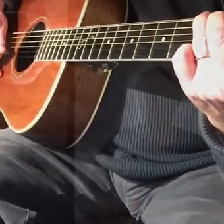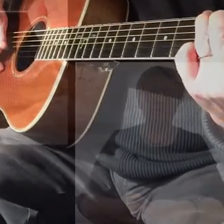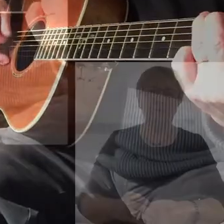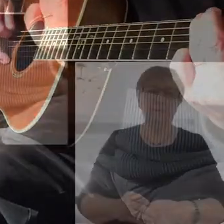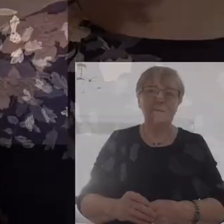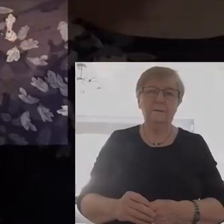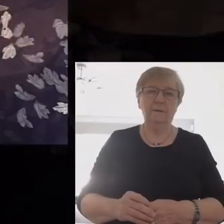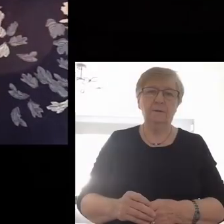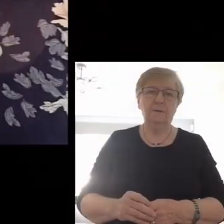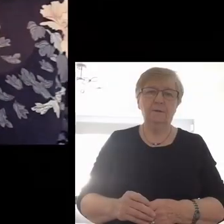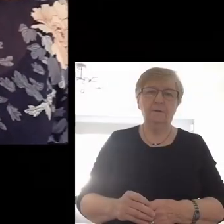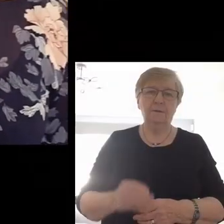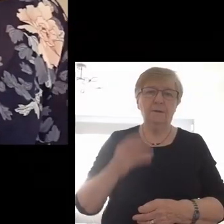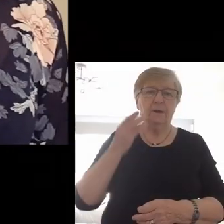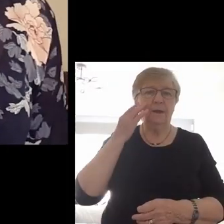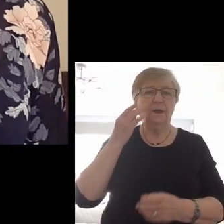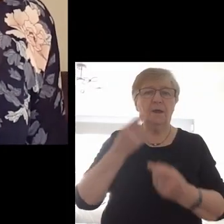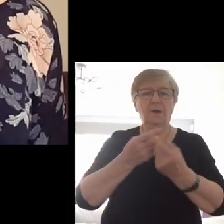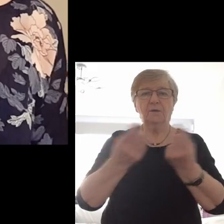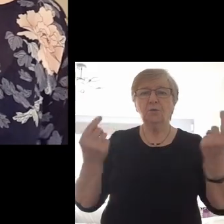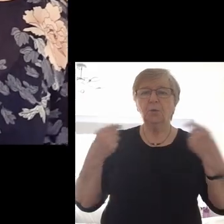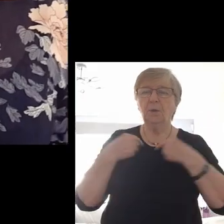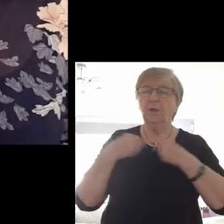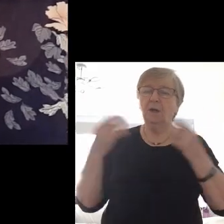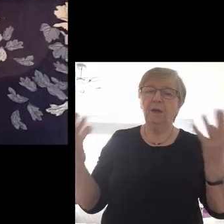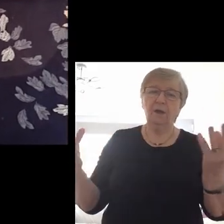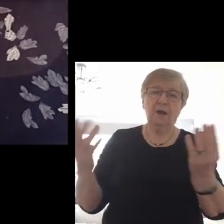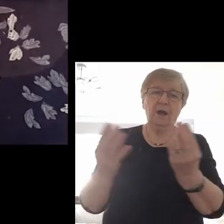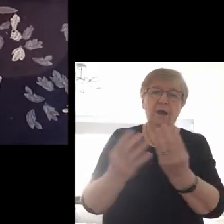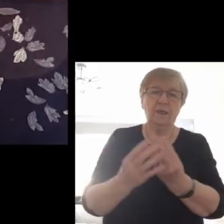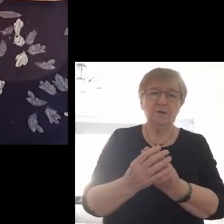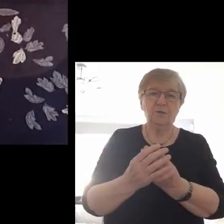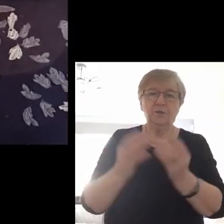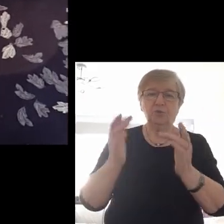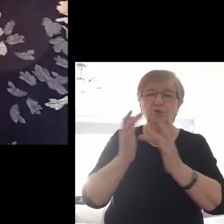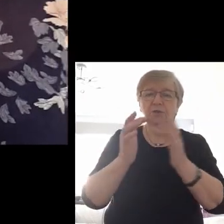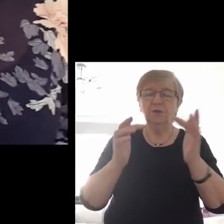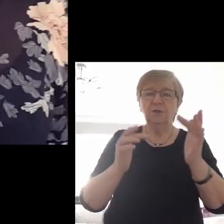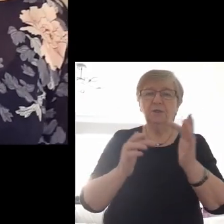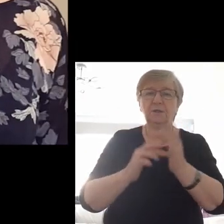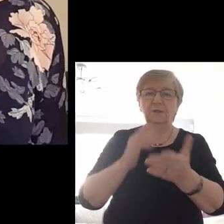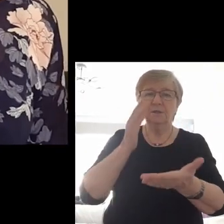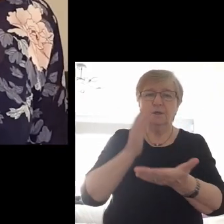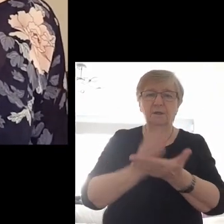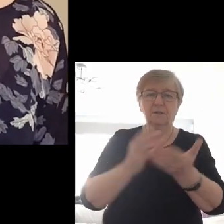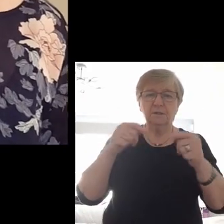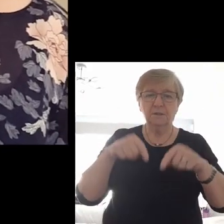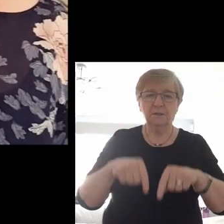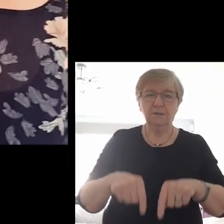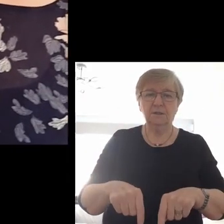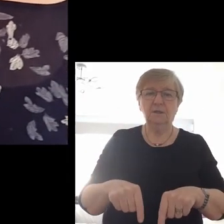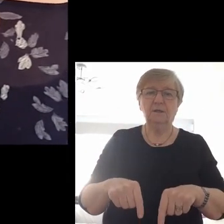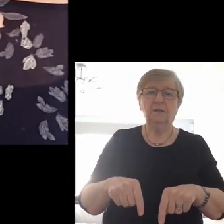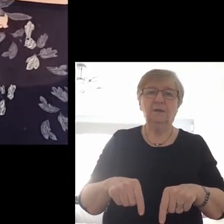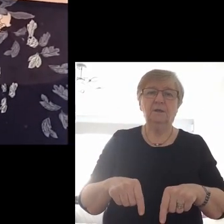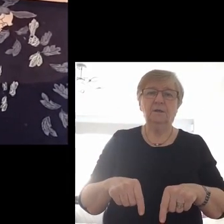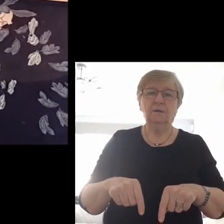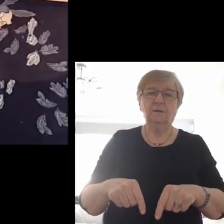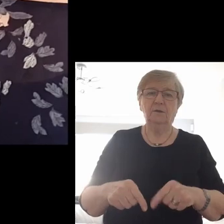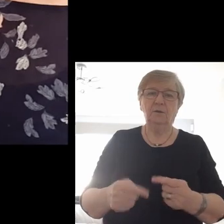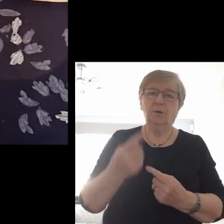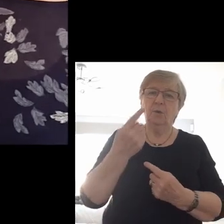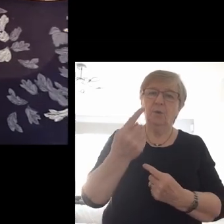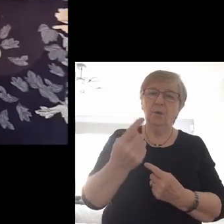As we are gathered, Jesus is here.